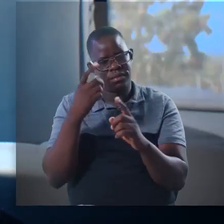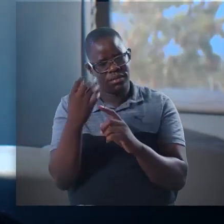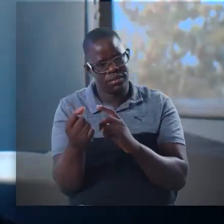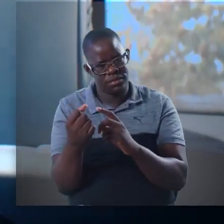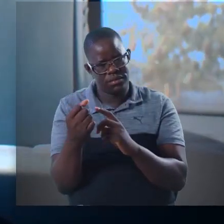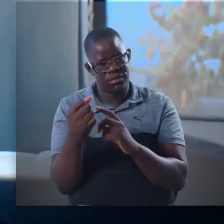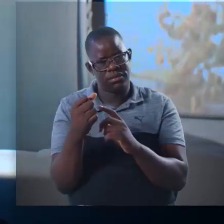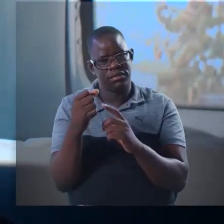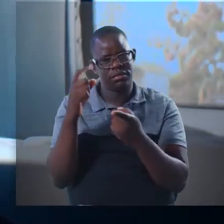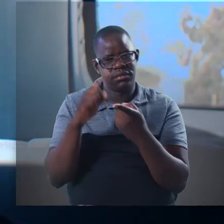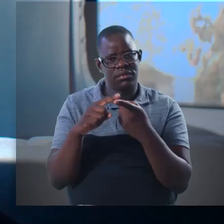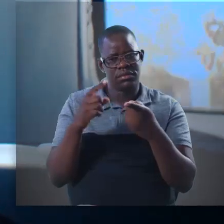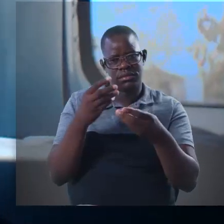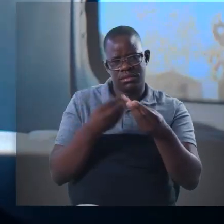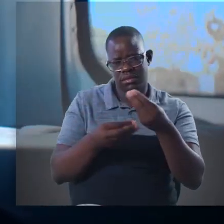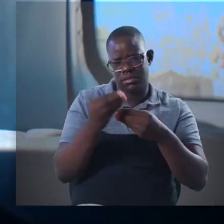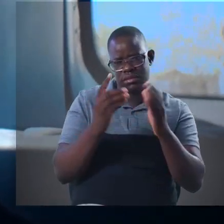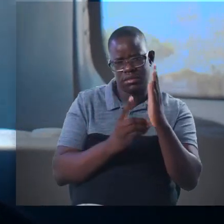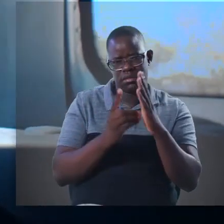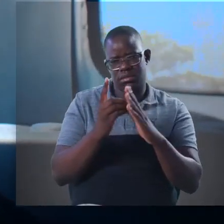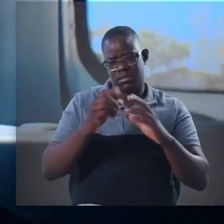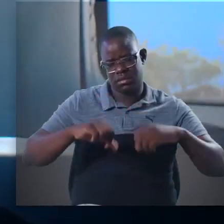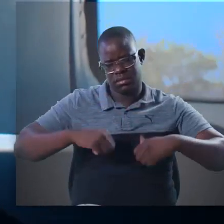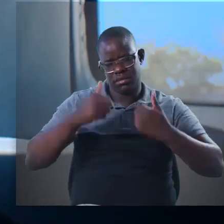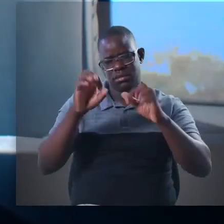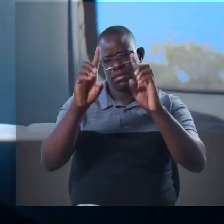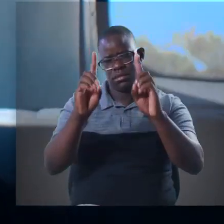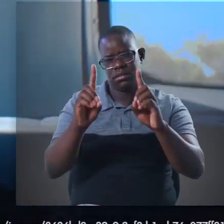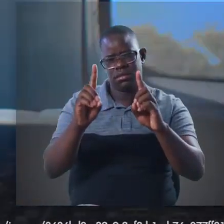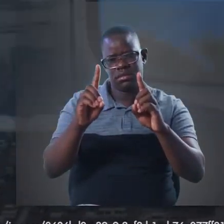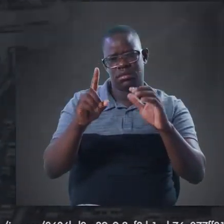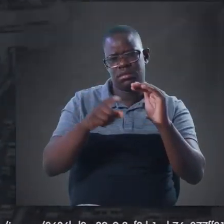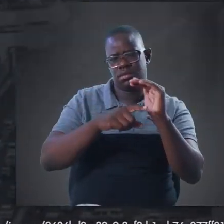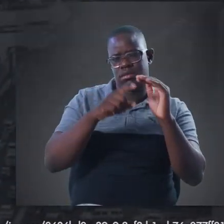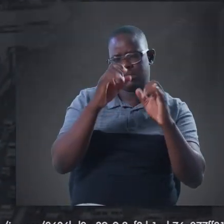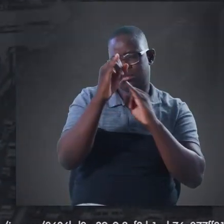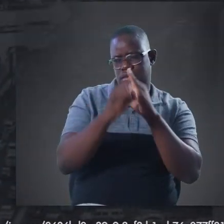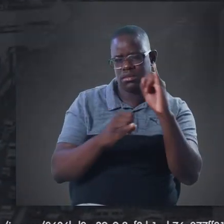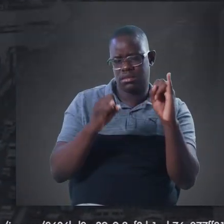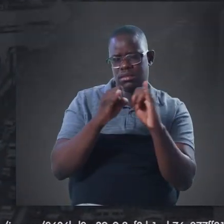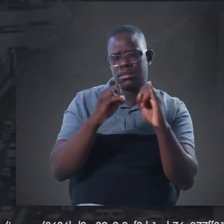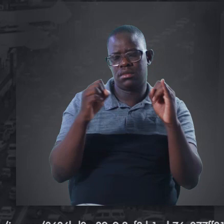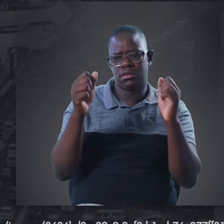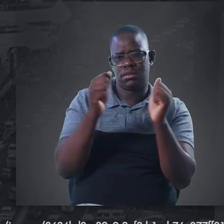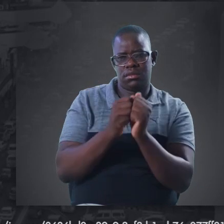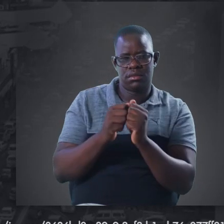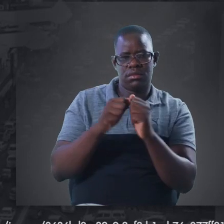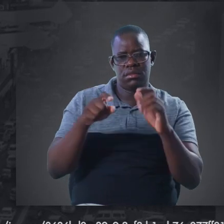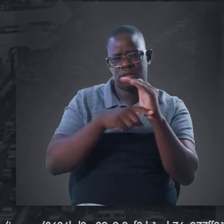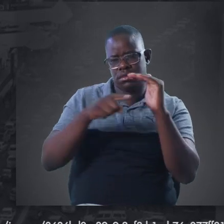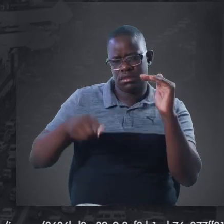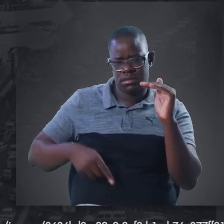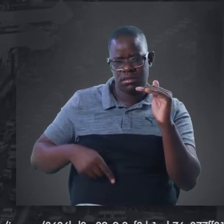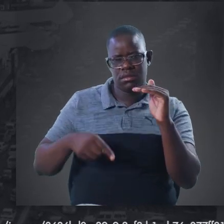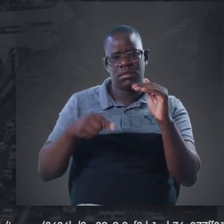examples of the challenges that the Namibian government faced and still facing. Some of them are economic growth, health and